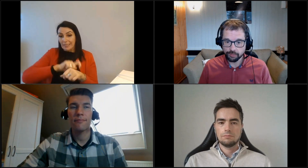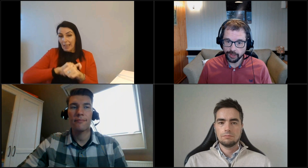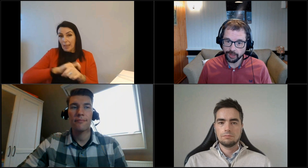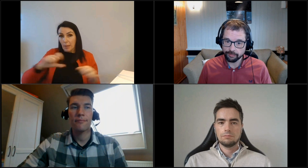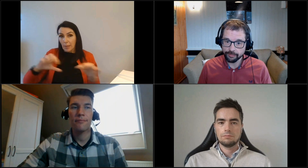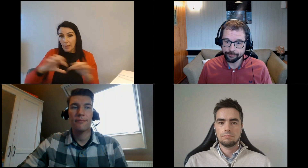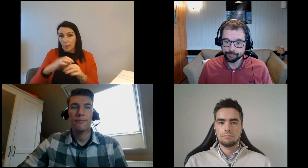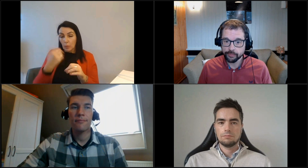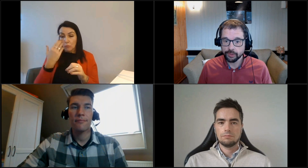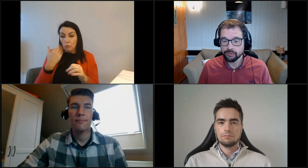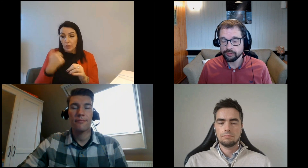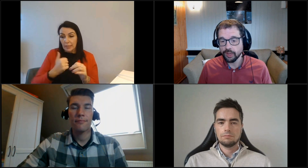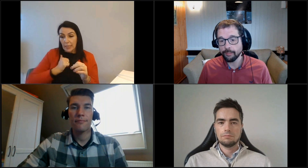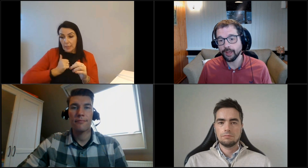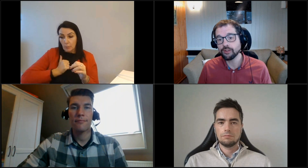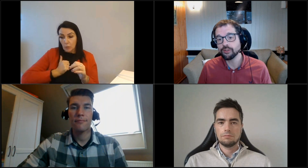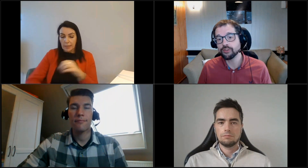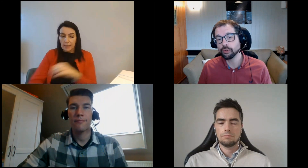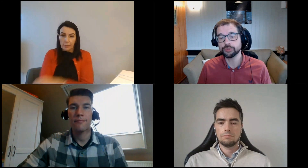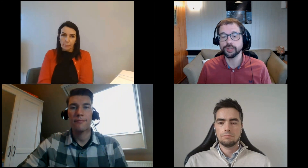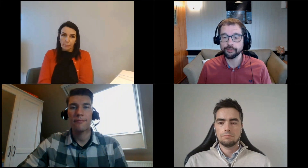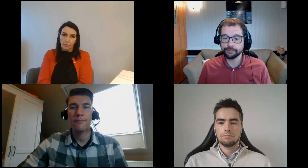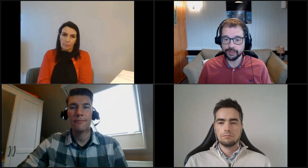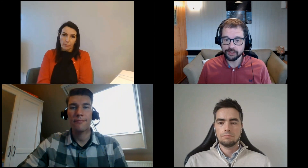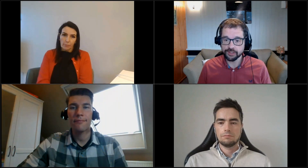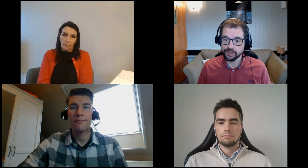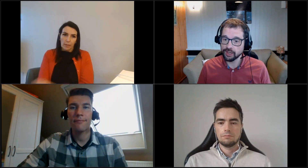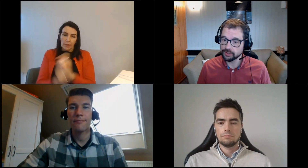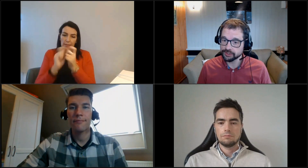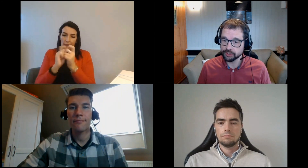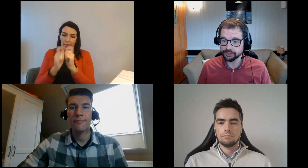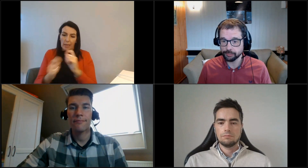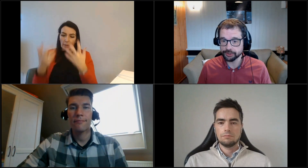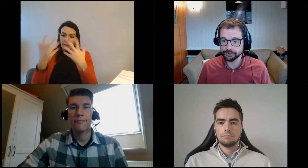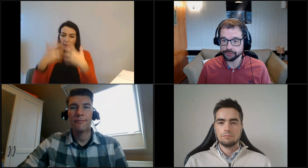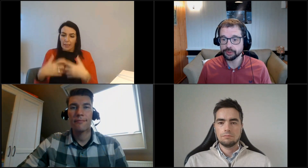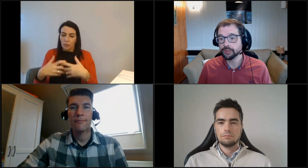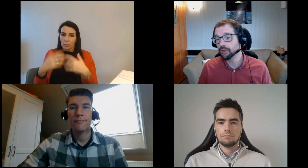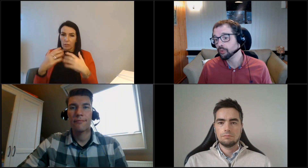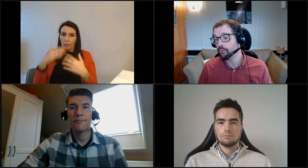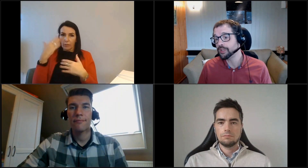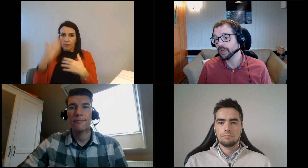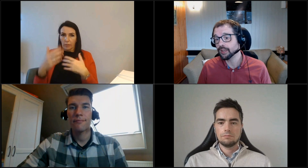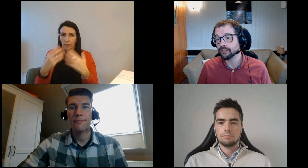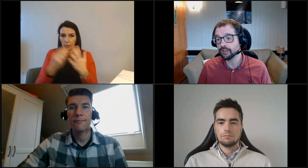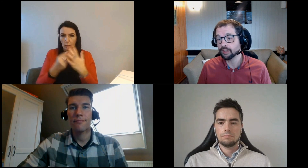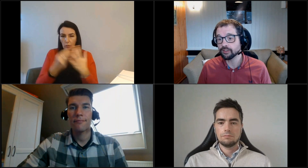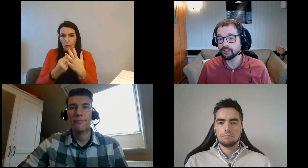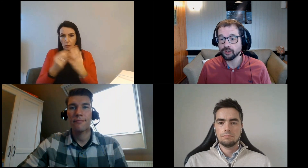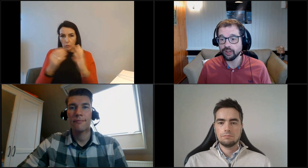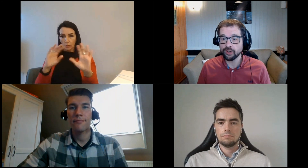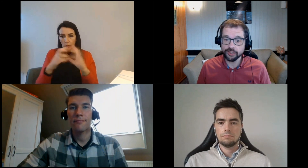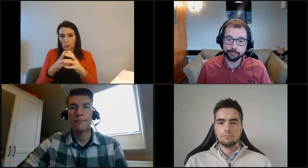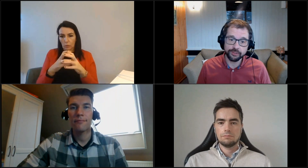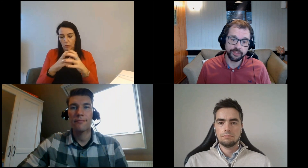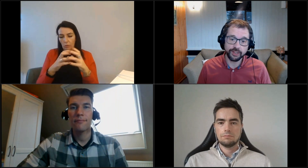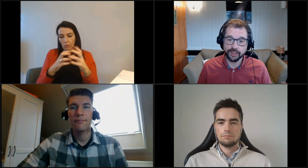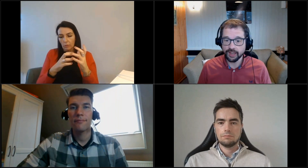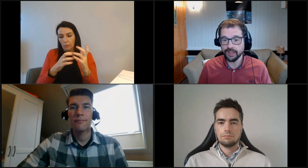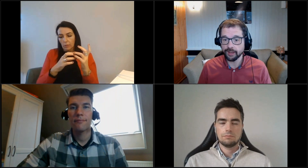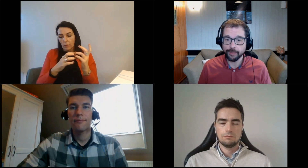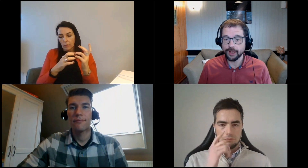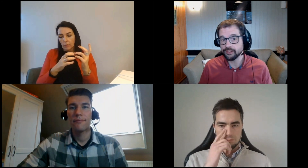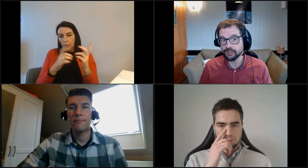latest assumptions we have. Dynamic engine also features an enhanced cost module, which takes things like